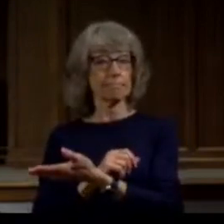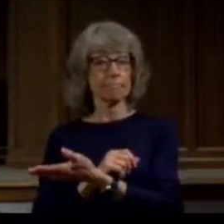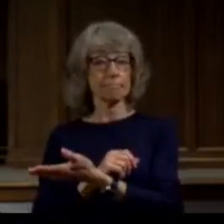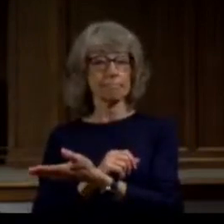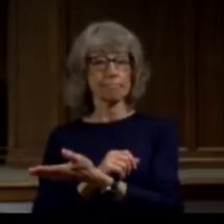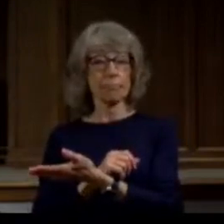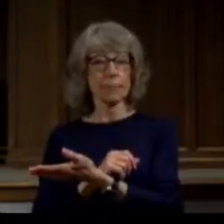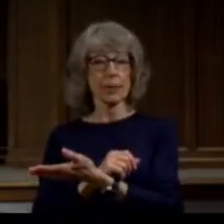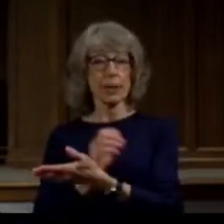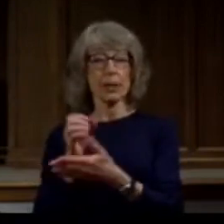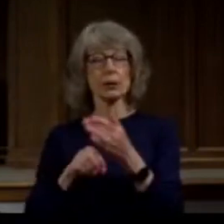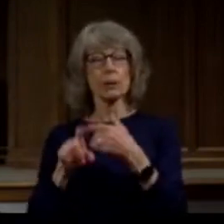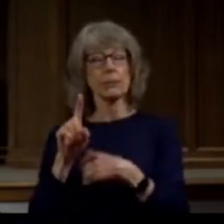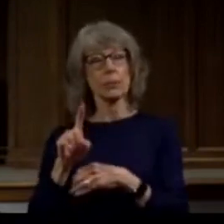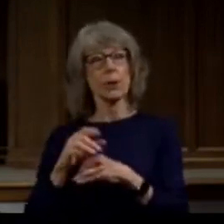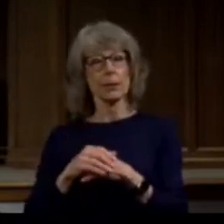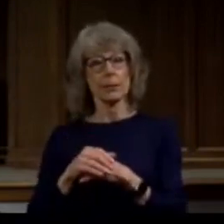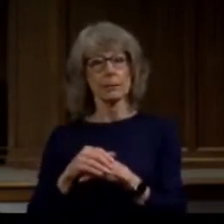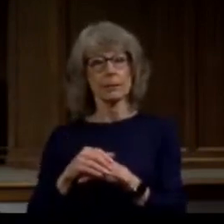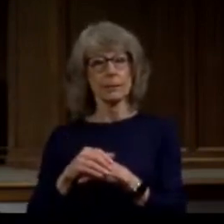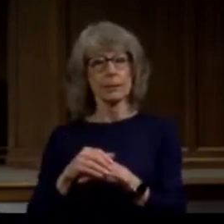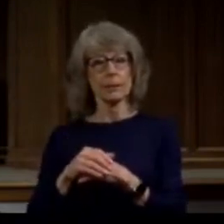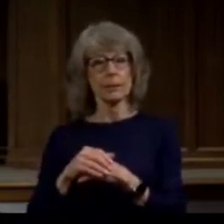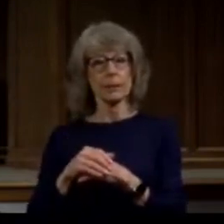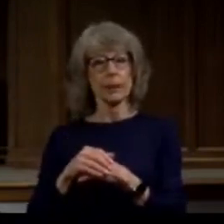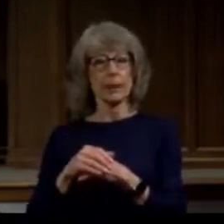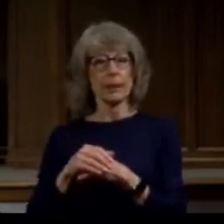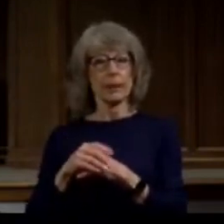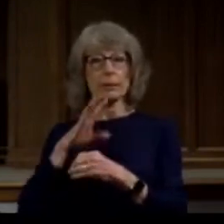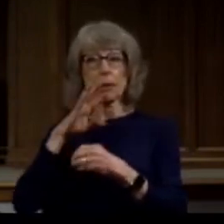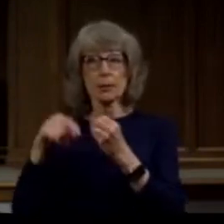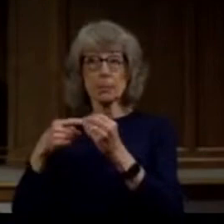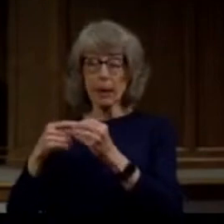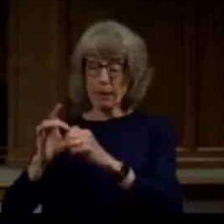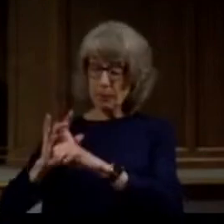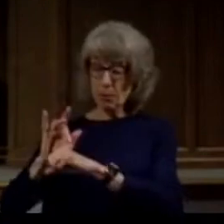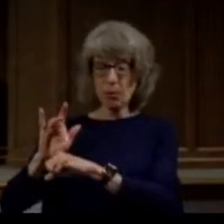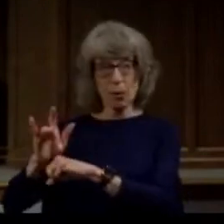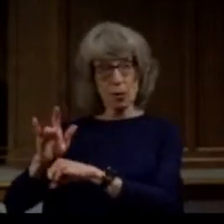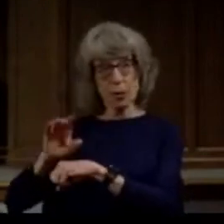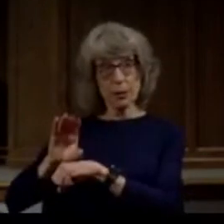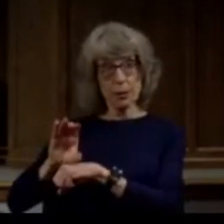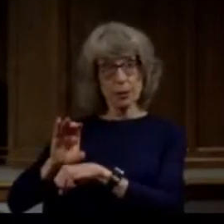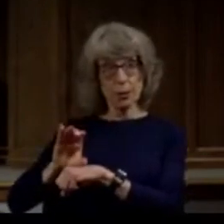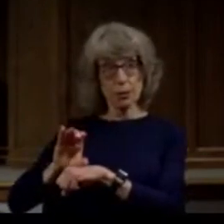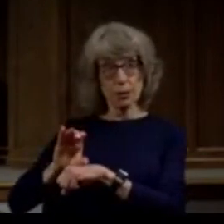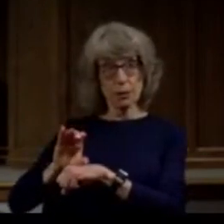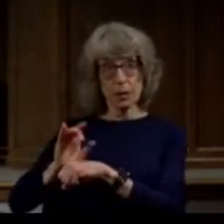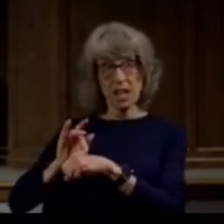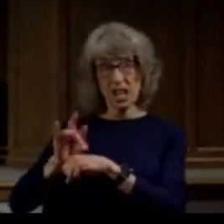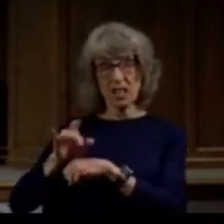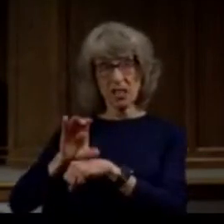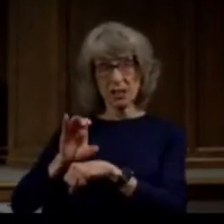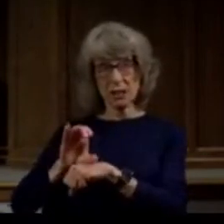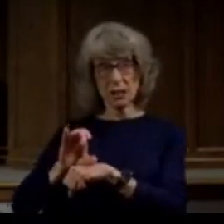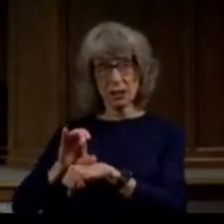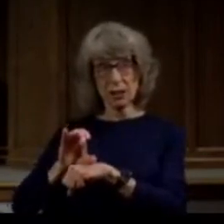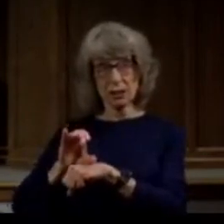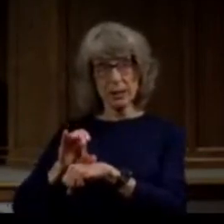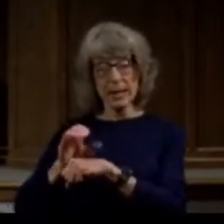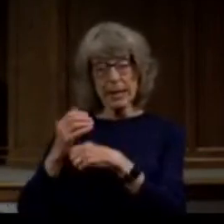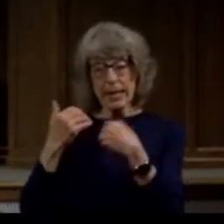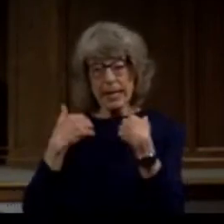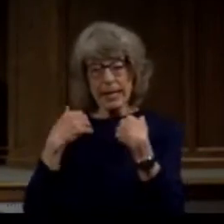Timothy chapter one is about the early church which had trouble discerning the truth chapter